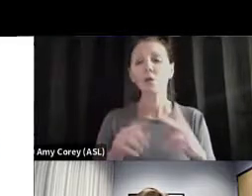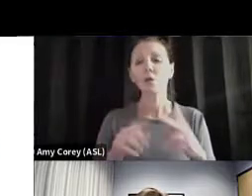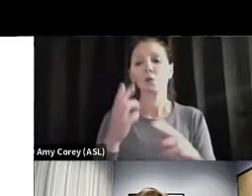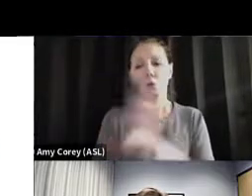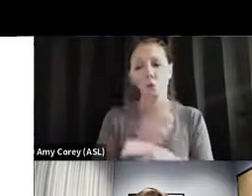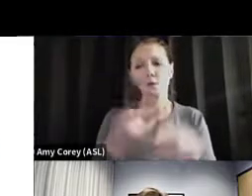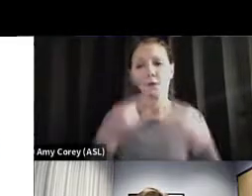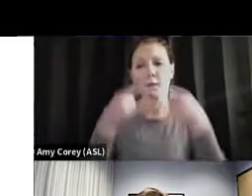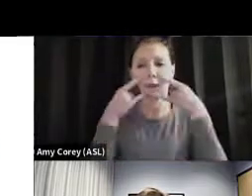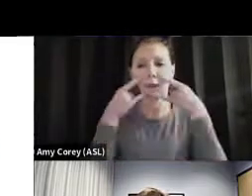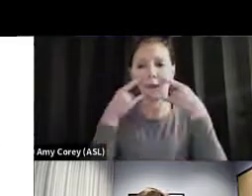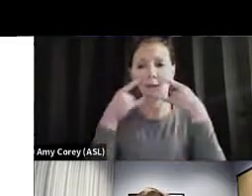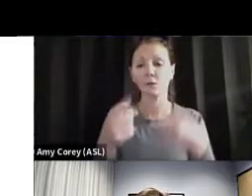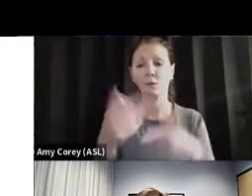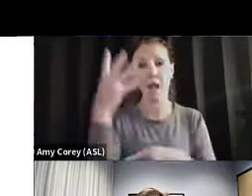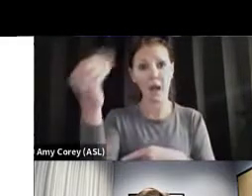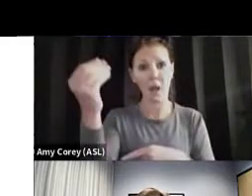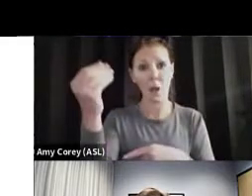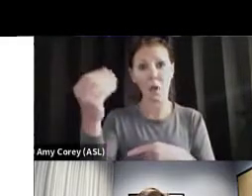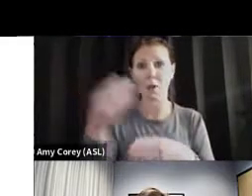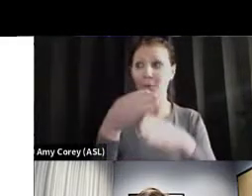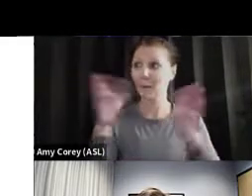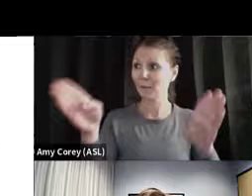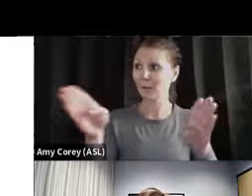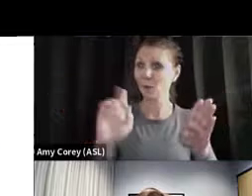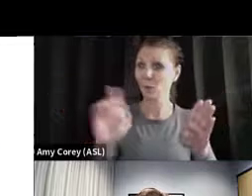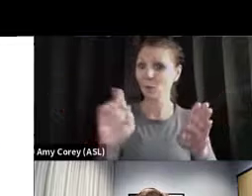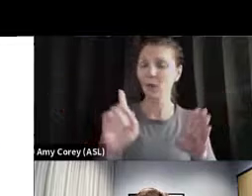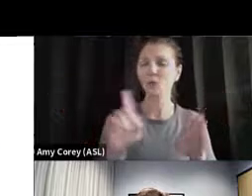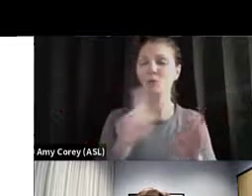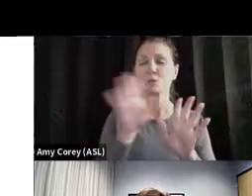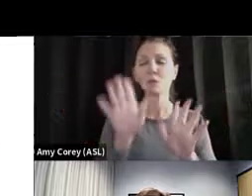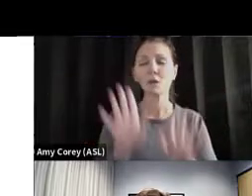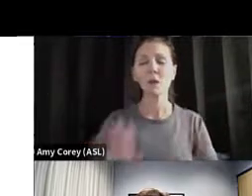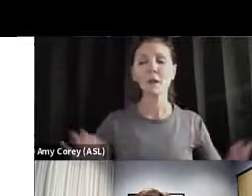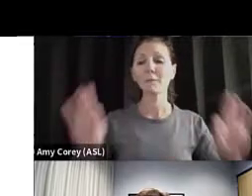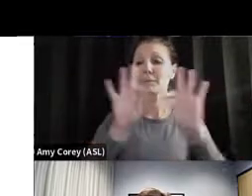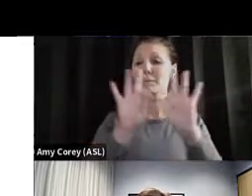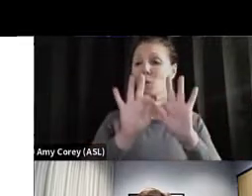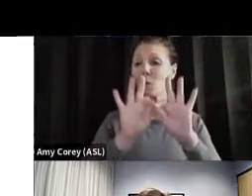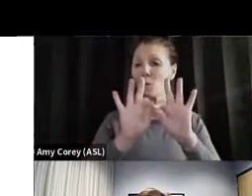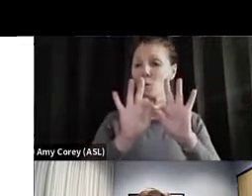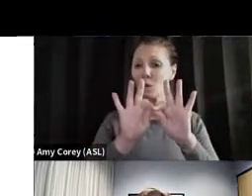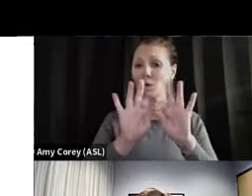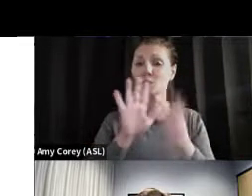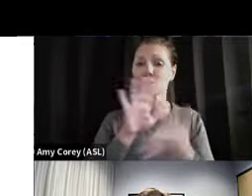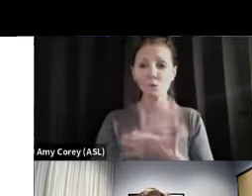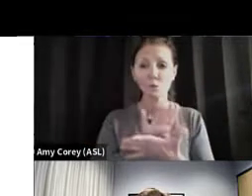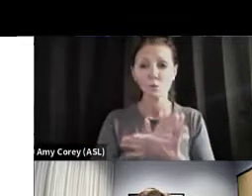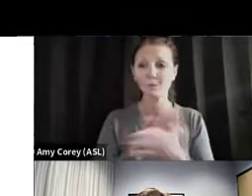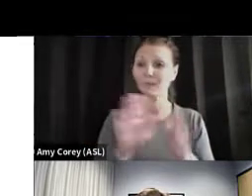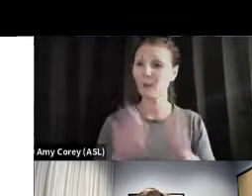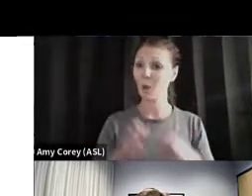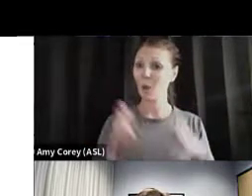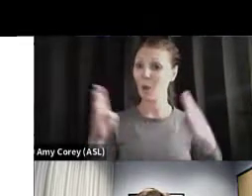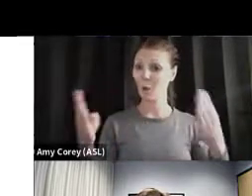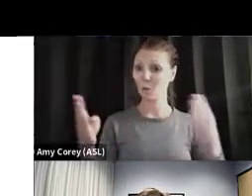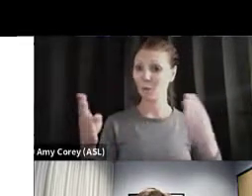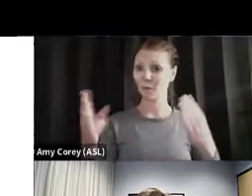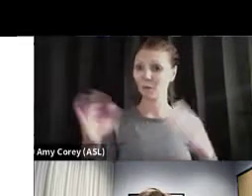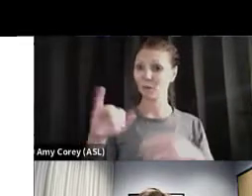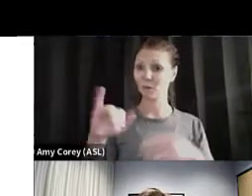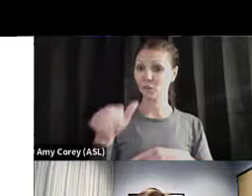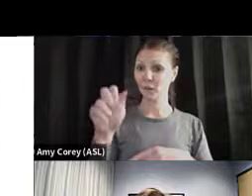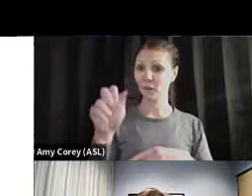public places now, this is really important. You know, this is really important now. The schools, as they open back up in January after the